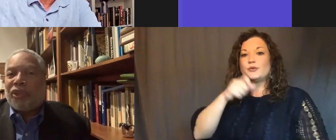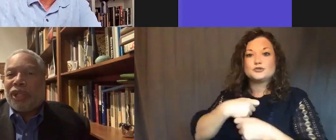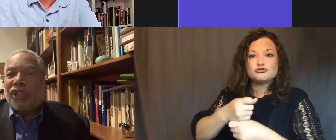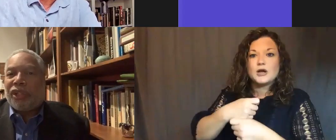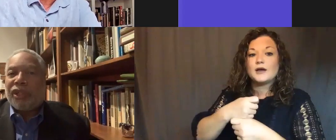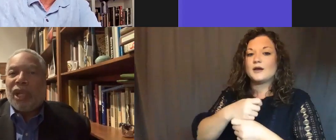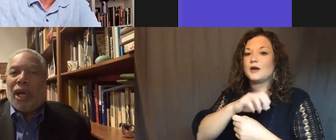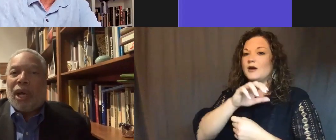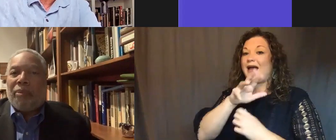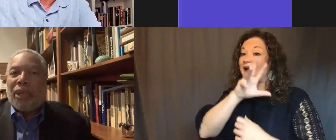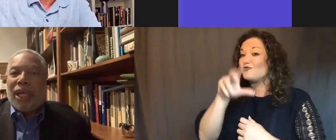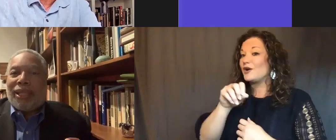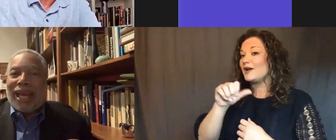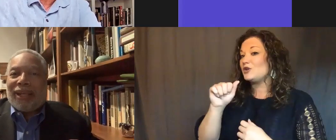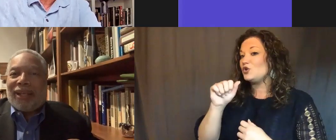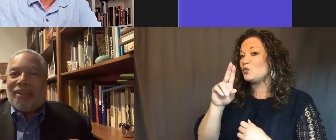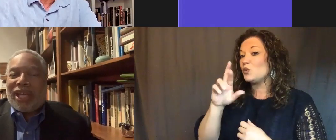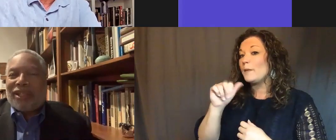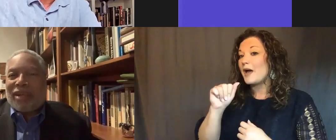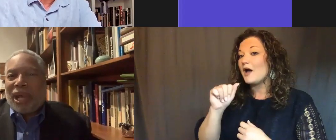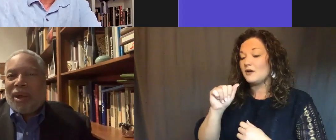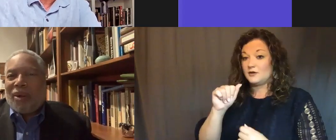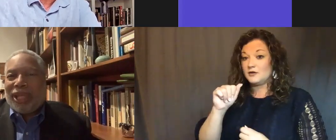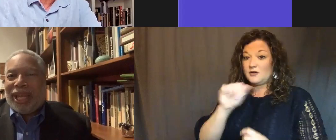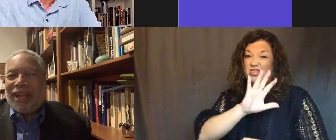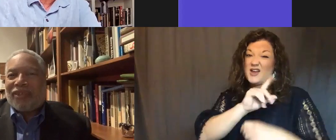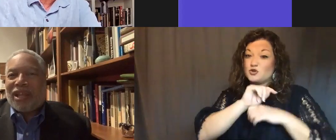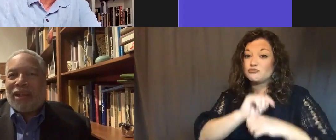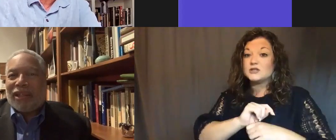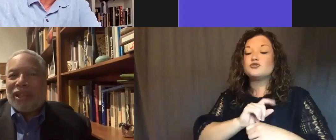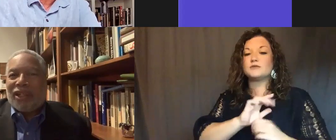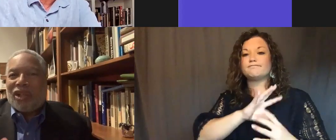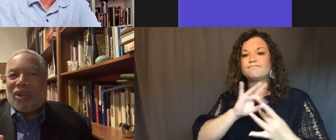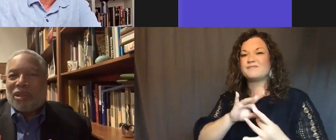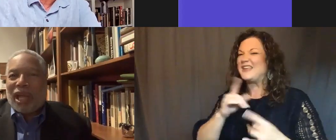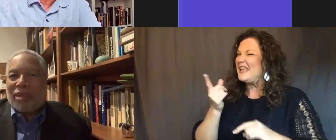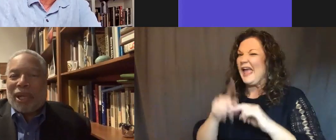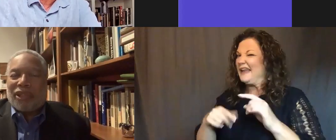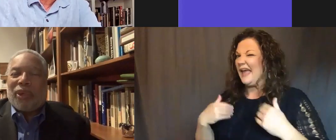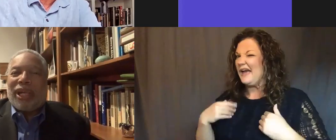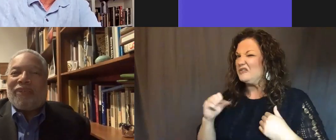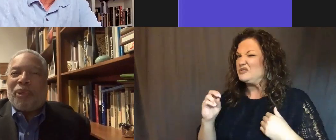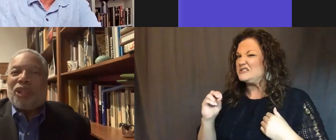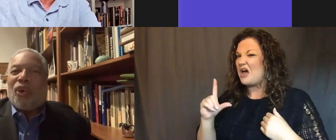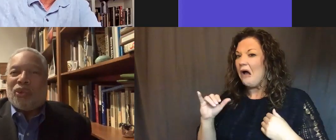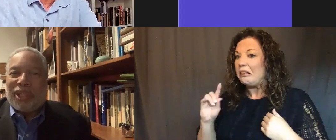Yoruba traditions, that they said, well, we can't have solid bronze, so we're going to have to punch holes in.